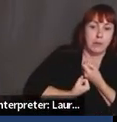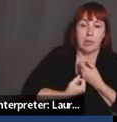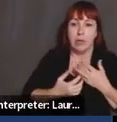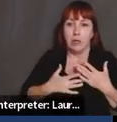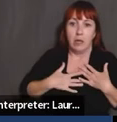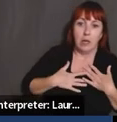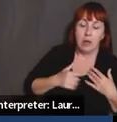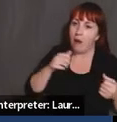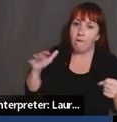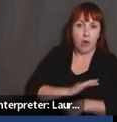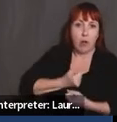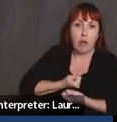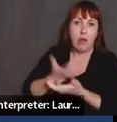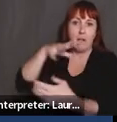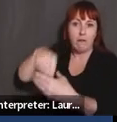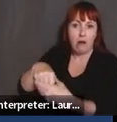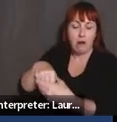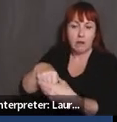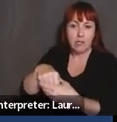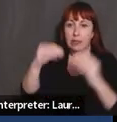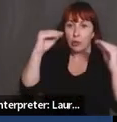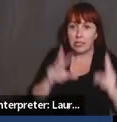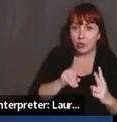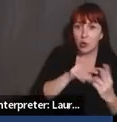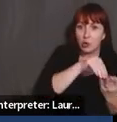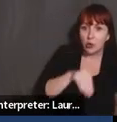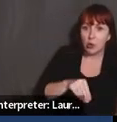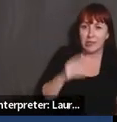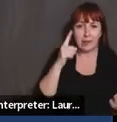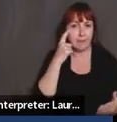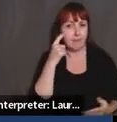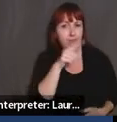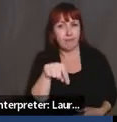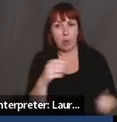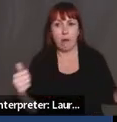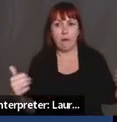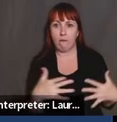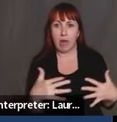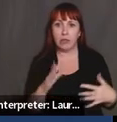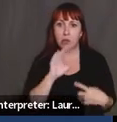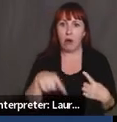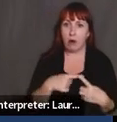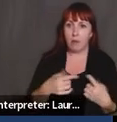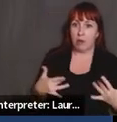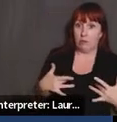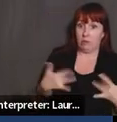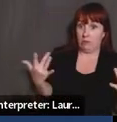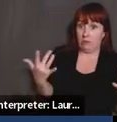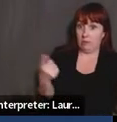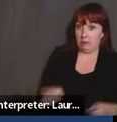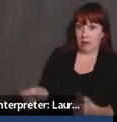that was just because they were, um, like afraid to really speak on what's happening. Um,